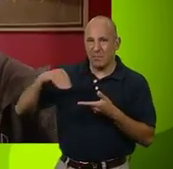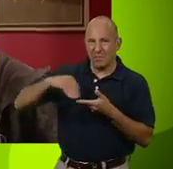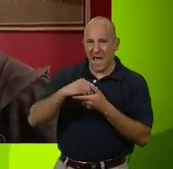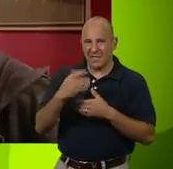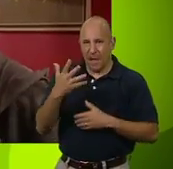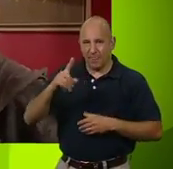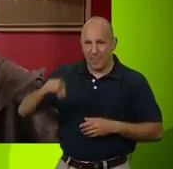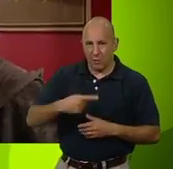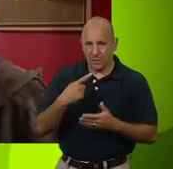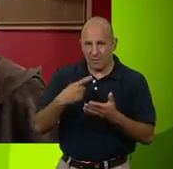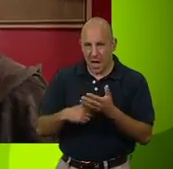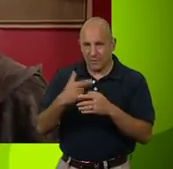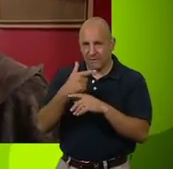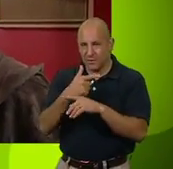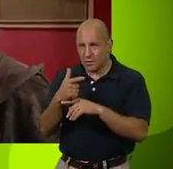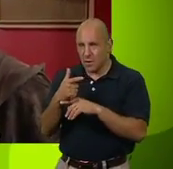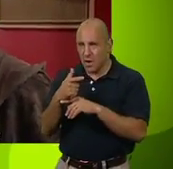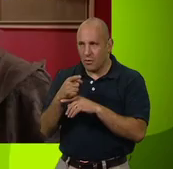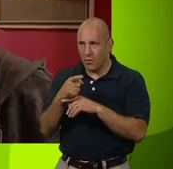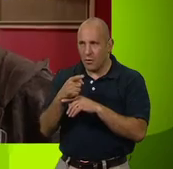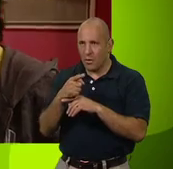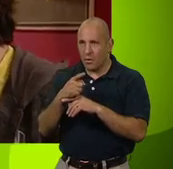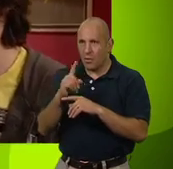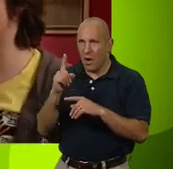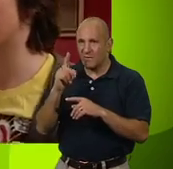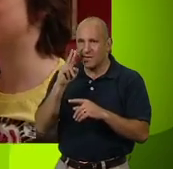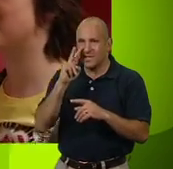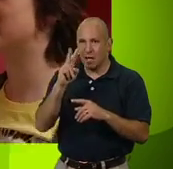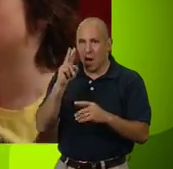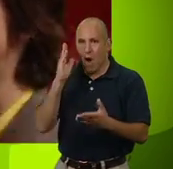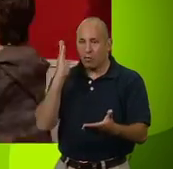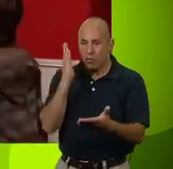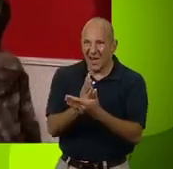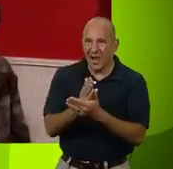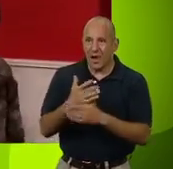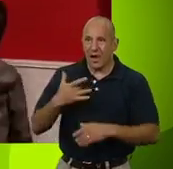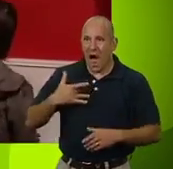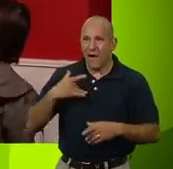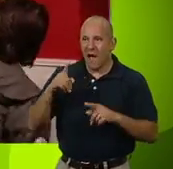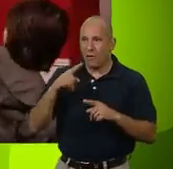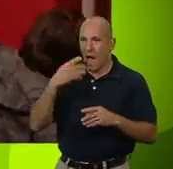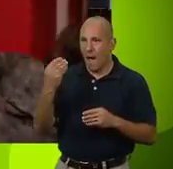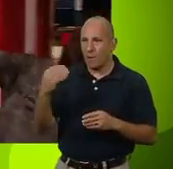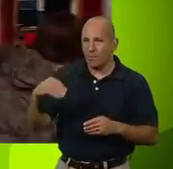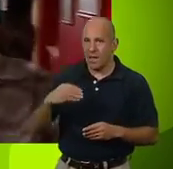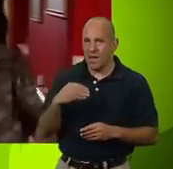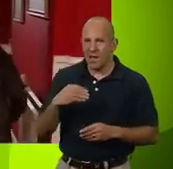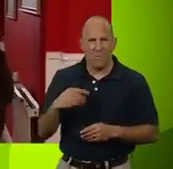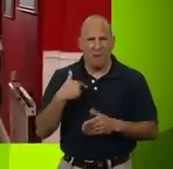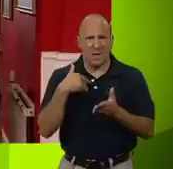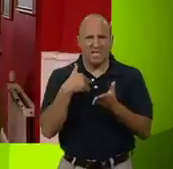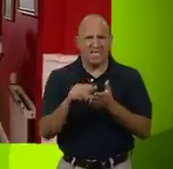for video of an alien, imagine what he'd do for a live specimen. But I'm not for sale!